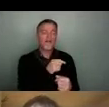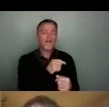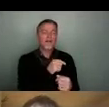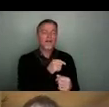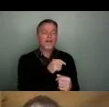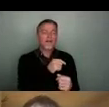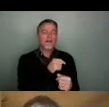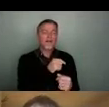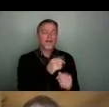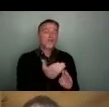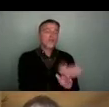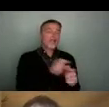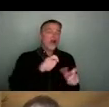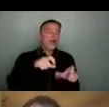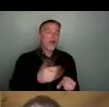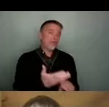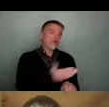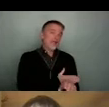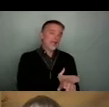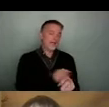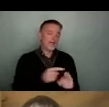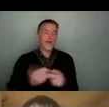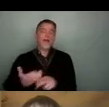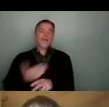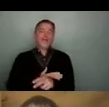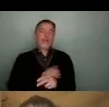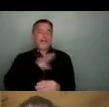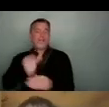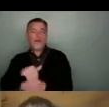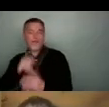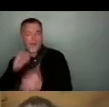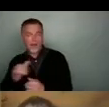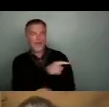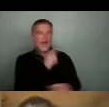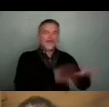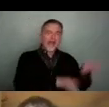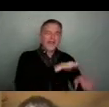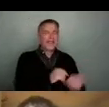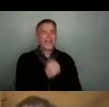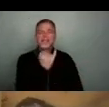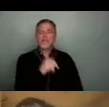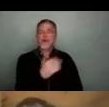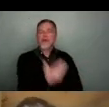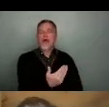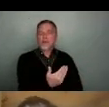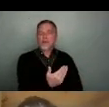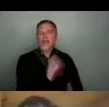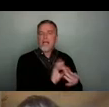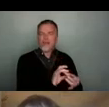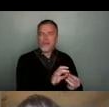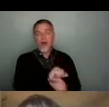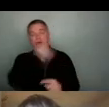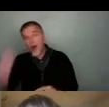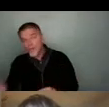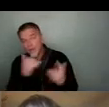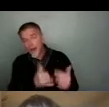And pre lockdown and pre taking part in the pilot, they rated this on average as a 6.9 and post taking part in